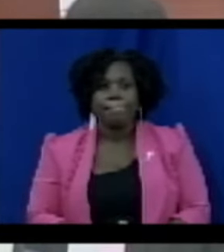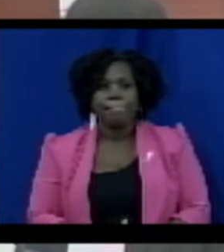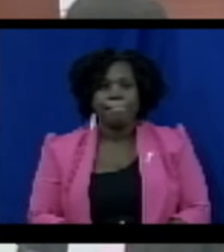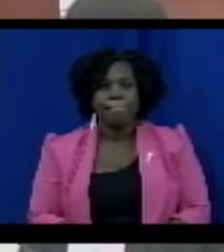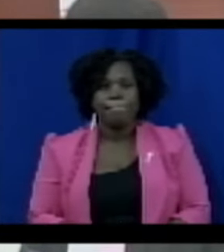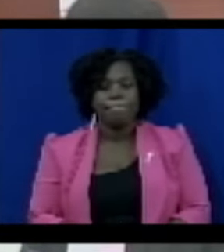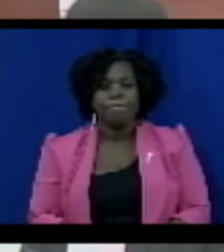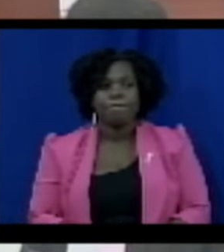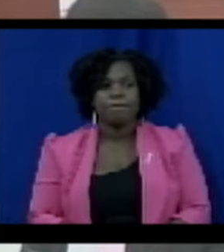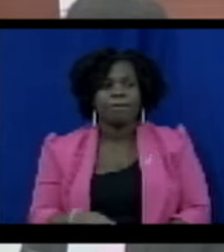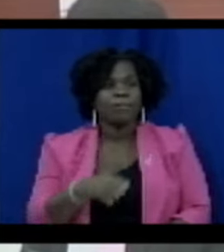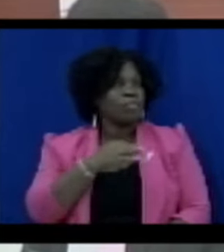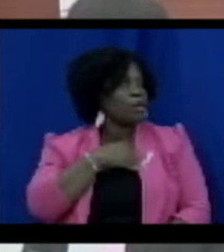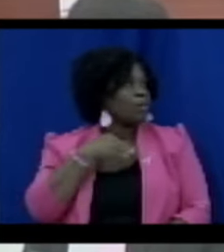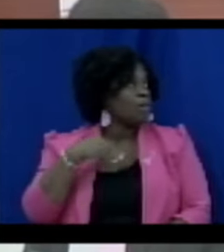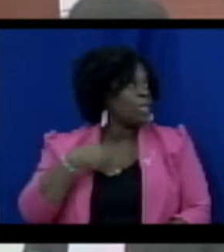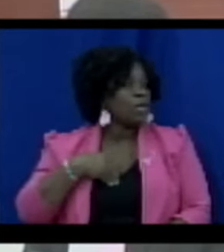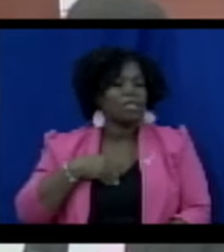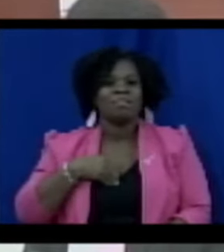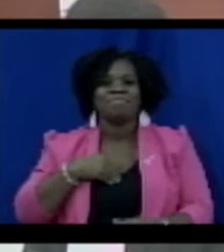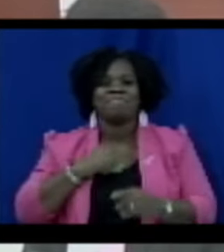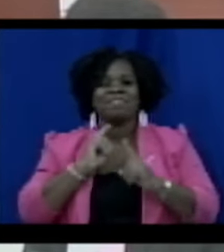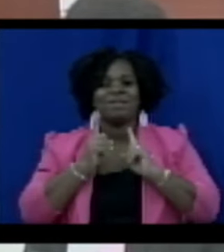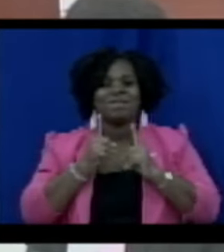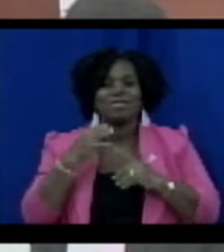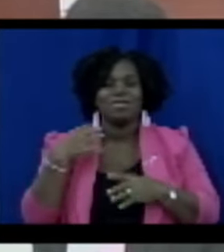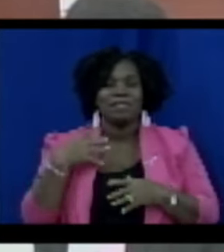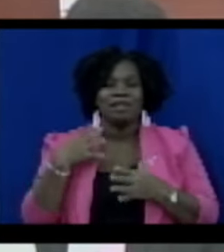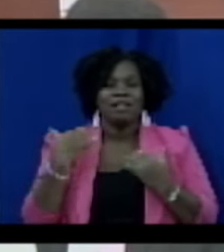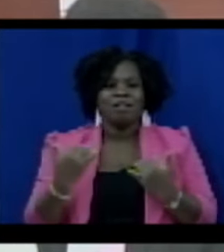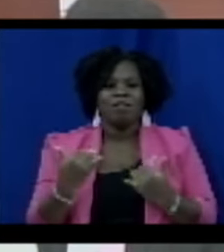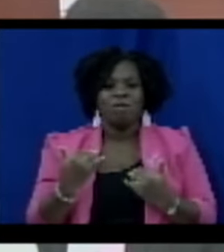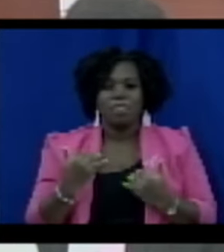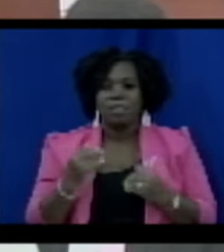Madam Speaker, given that there are no other presenters,